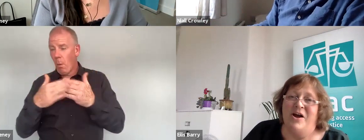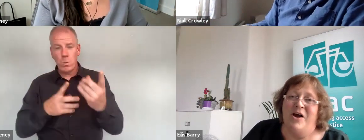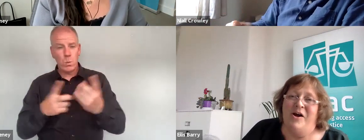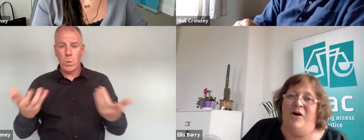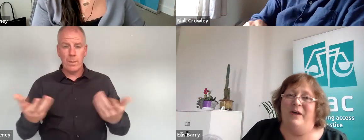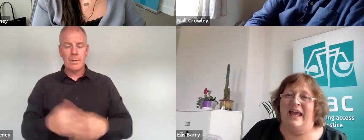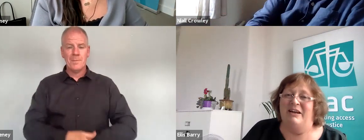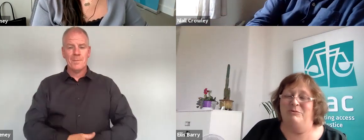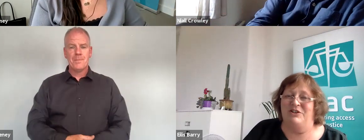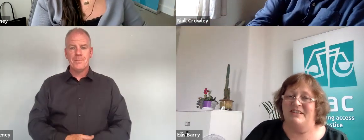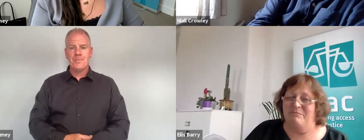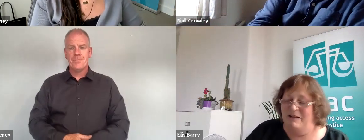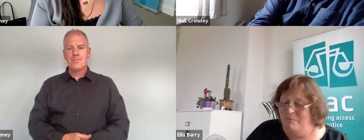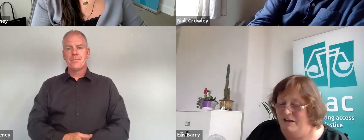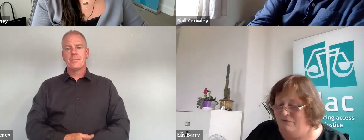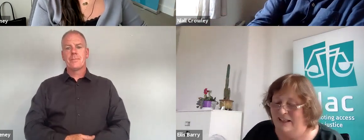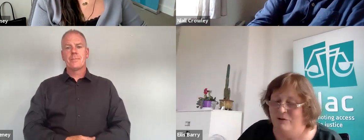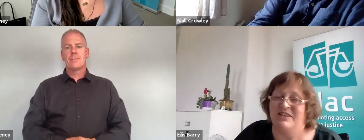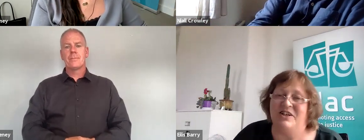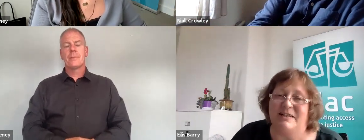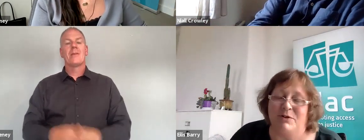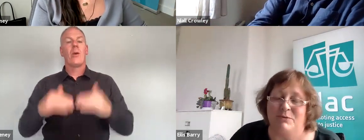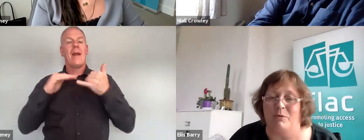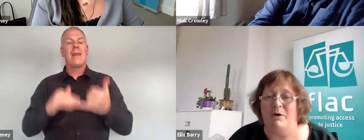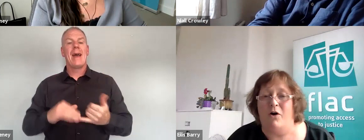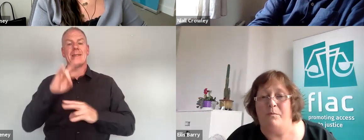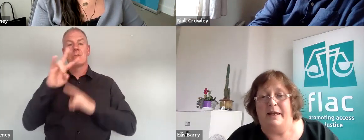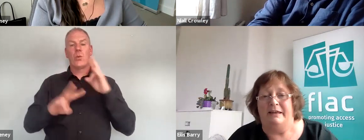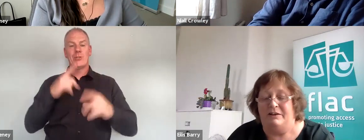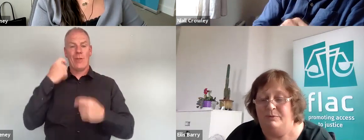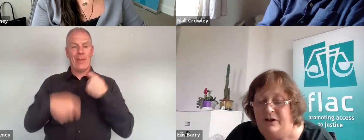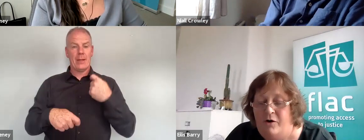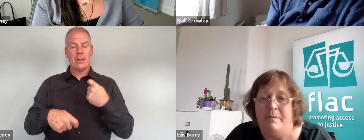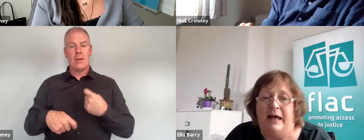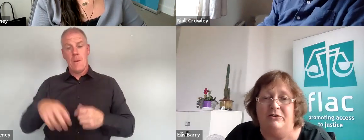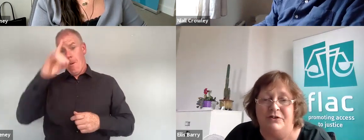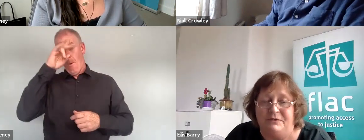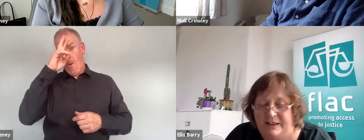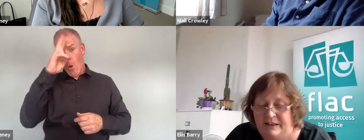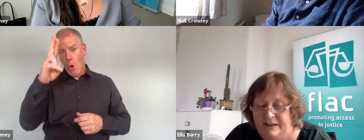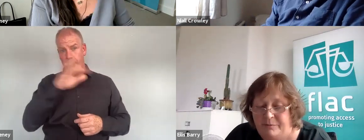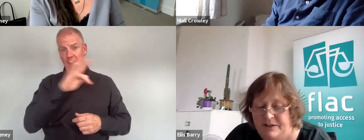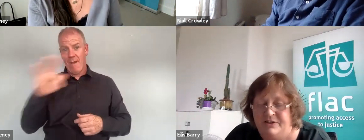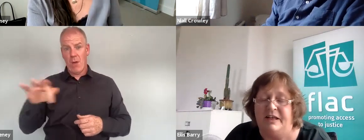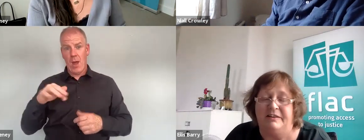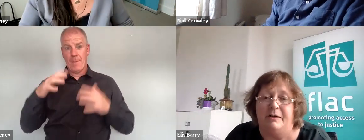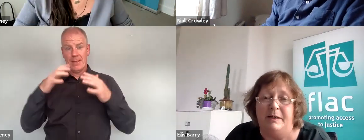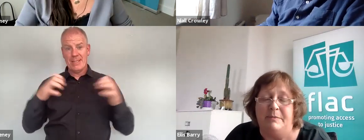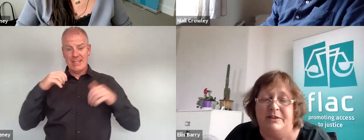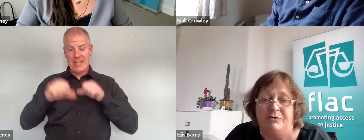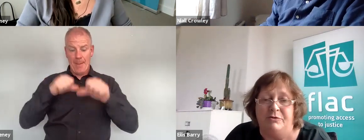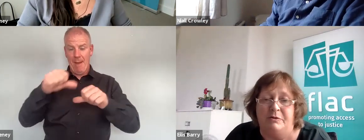Yeah Okay we're just my final question I suppose what we're hoping that will come out of the commitment